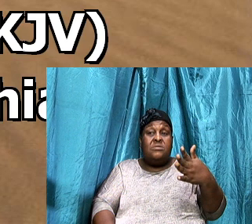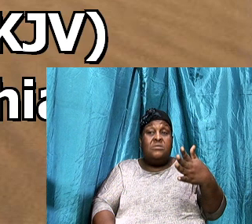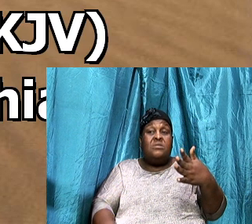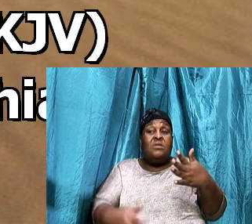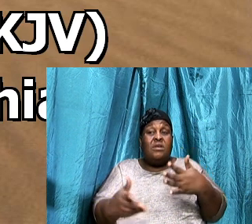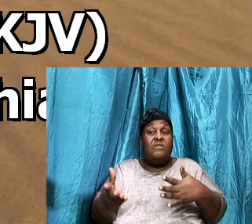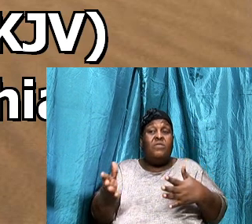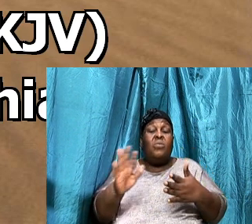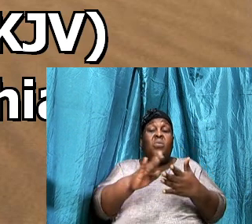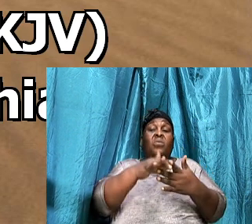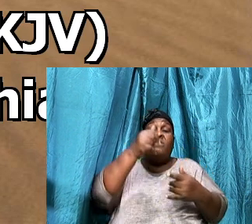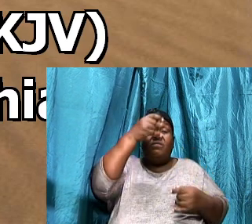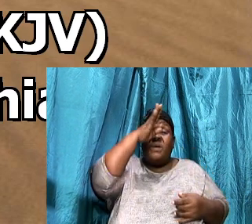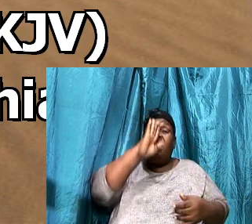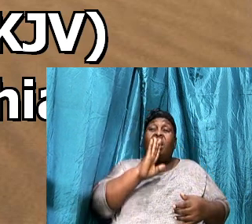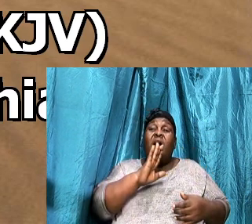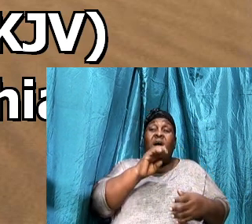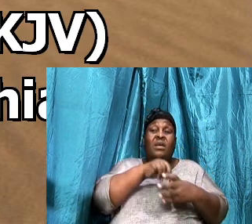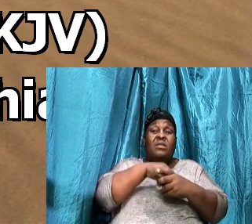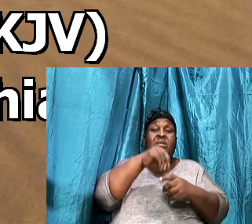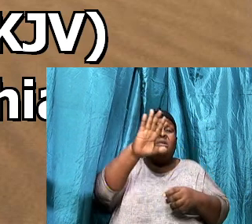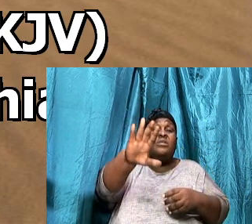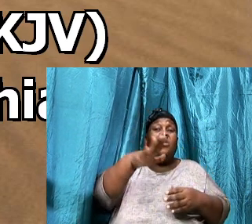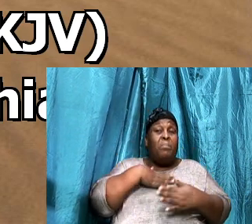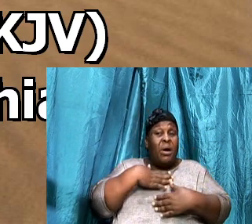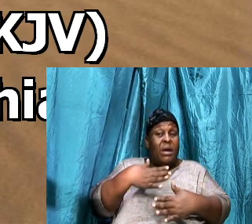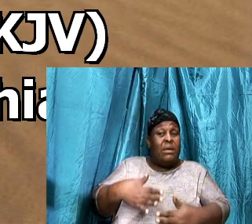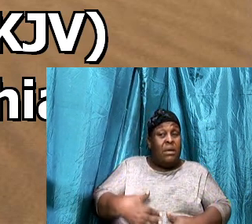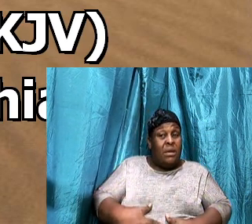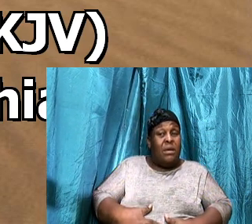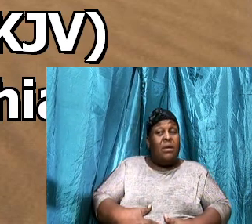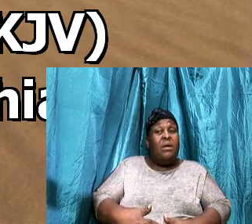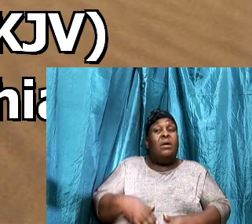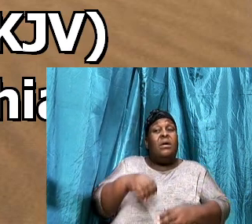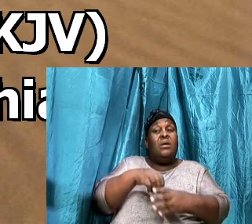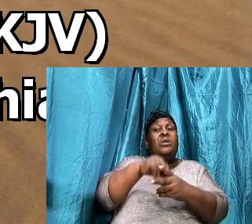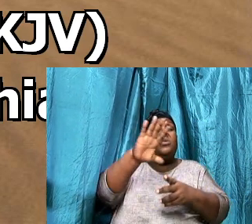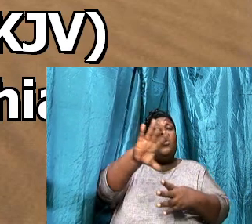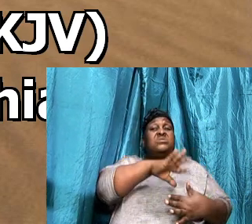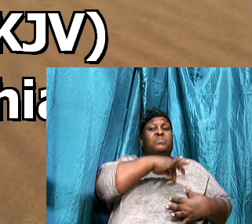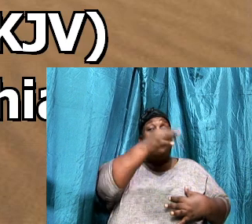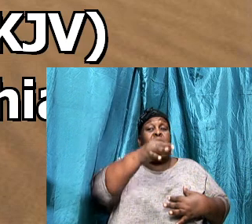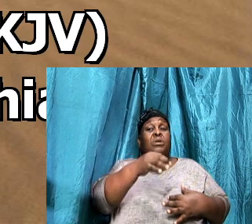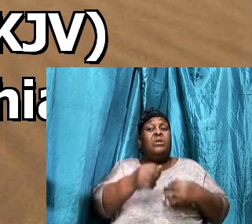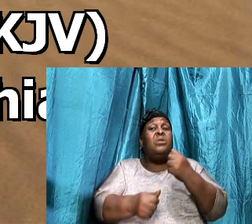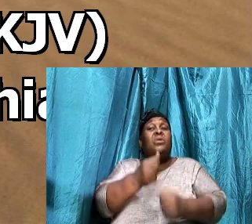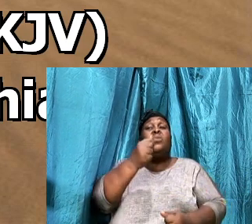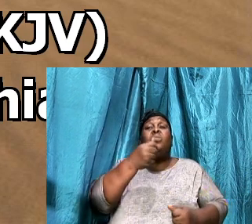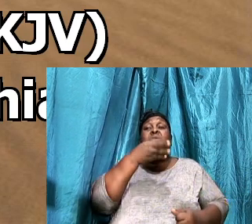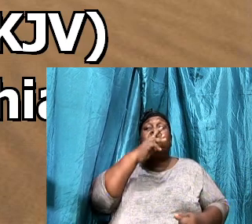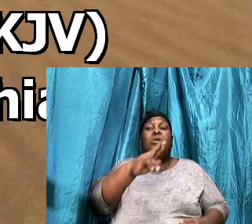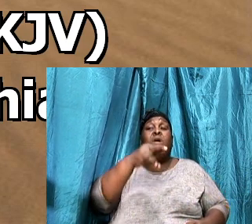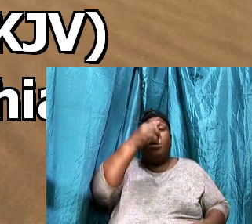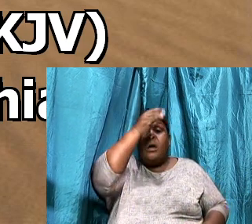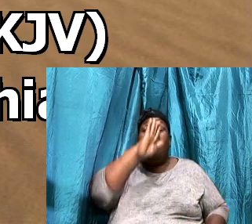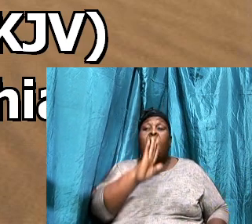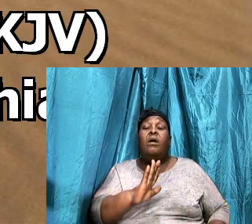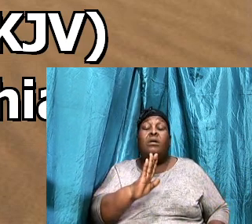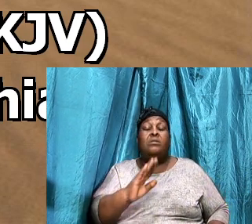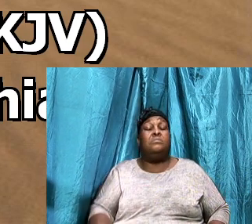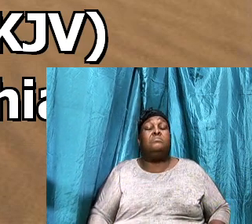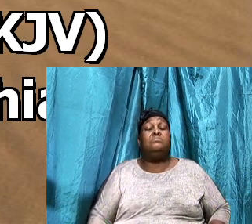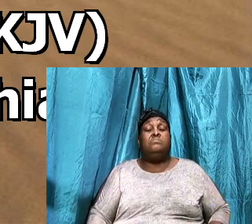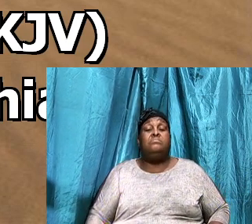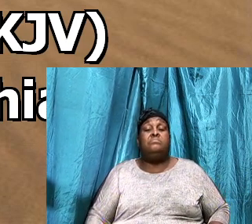Therefore, Glorify God, your body, And in your spirit, Which are,